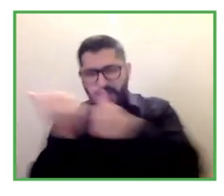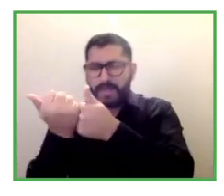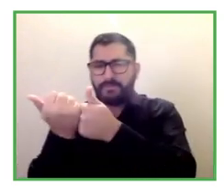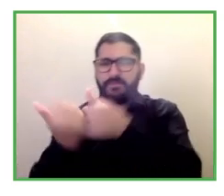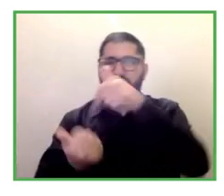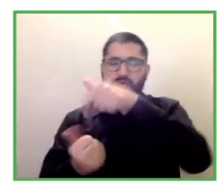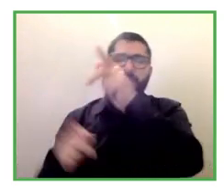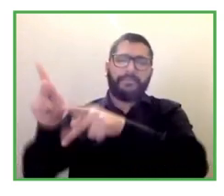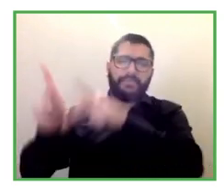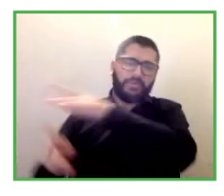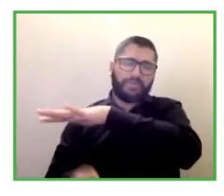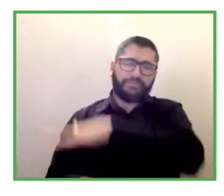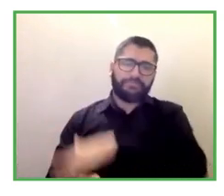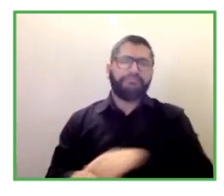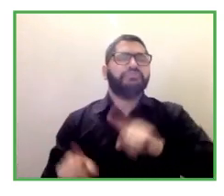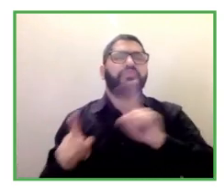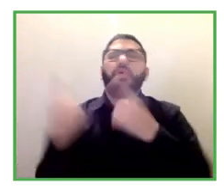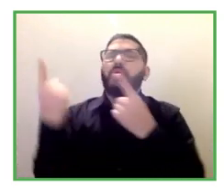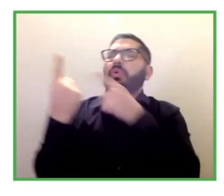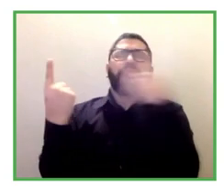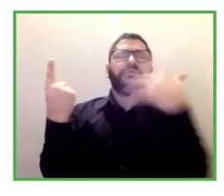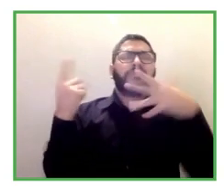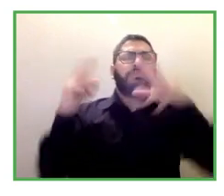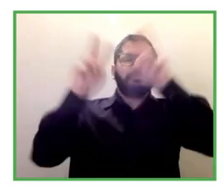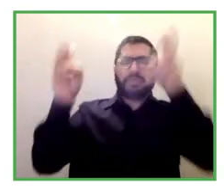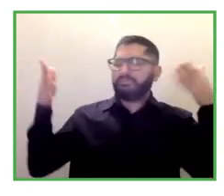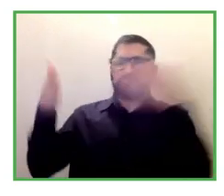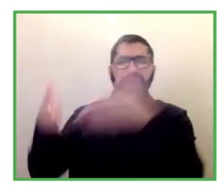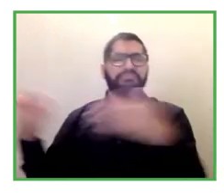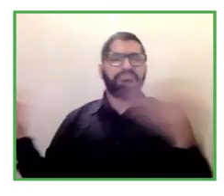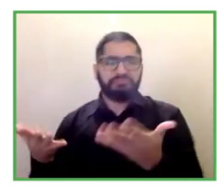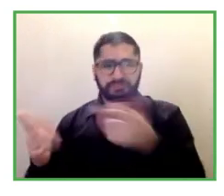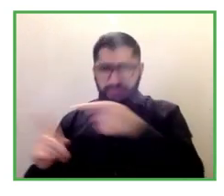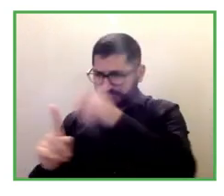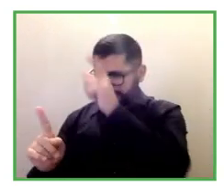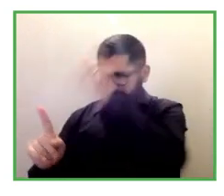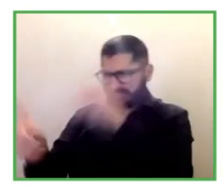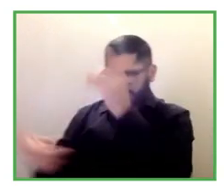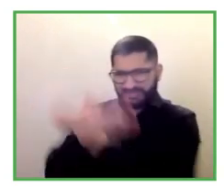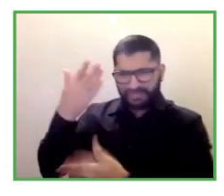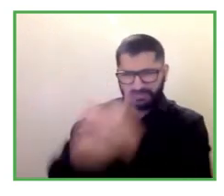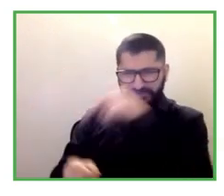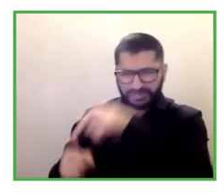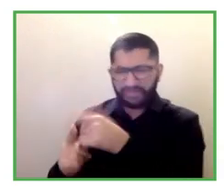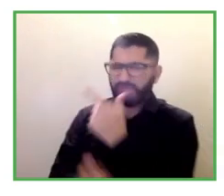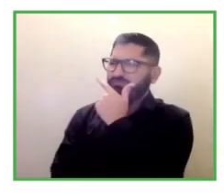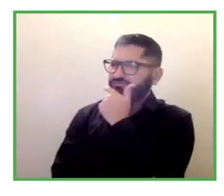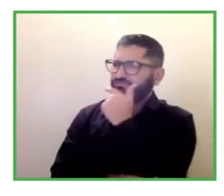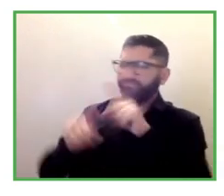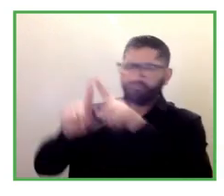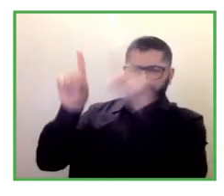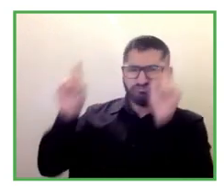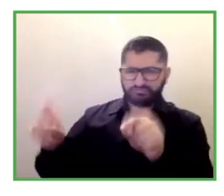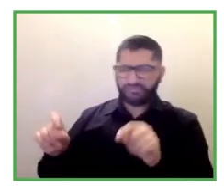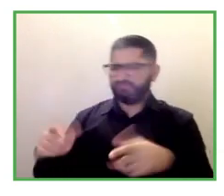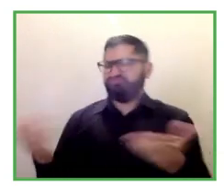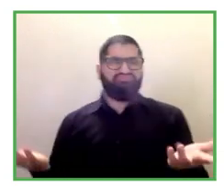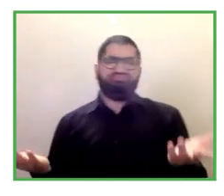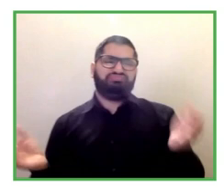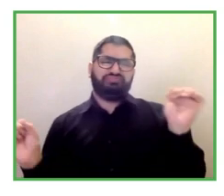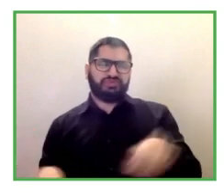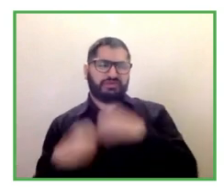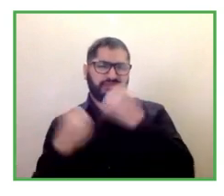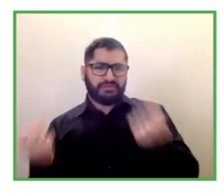know about one in five australians have disability um so it's probably likely that um by creating environments that are already